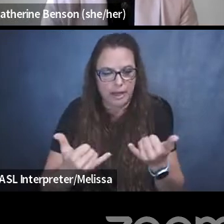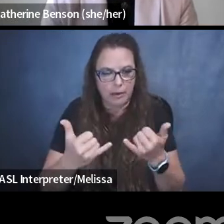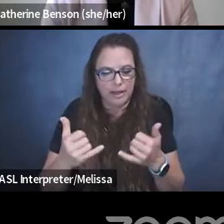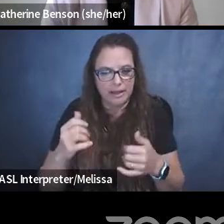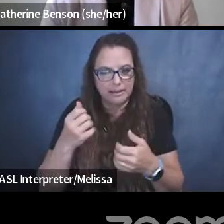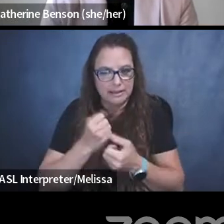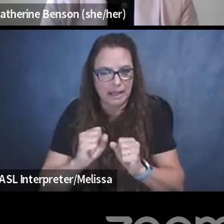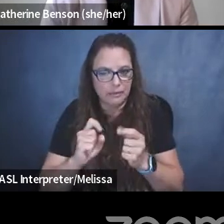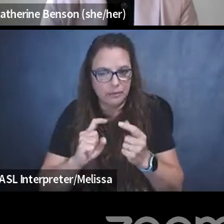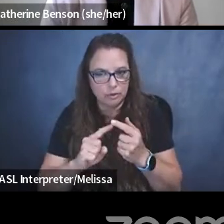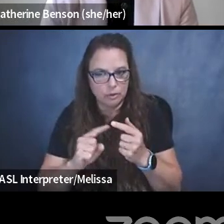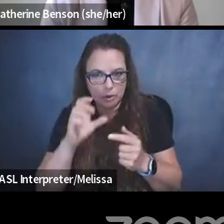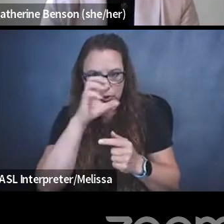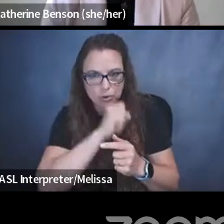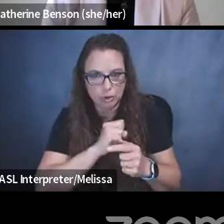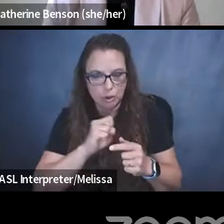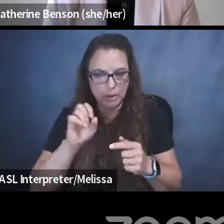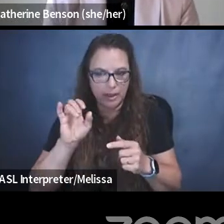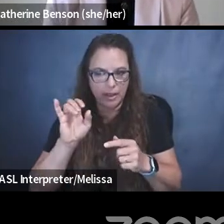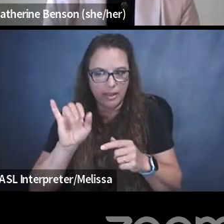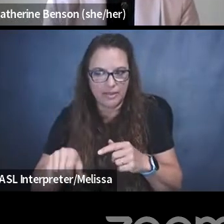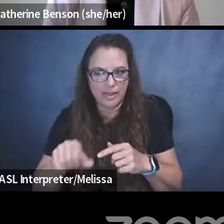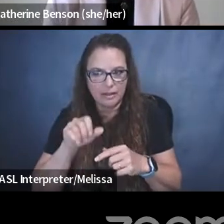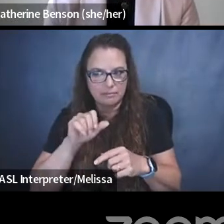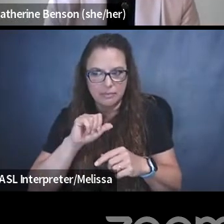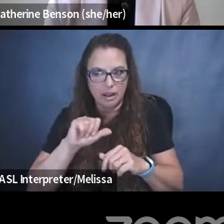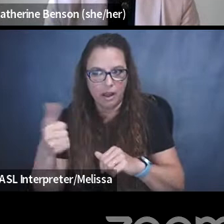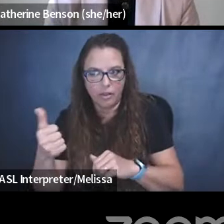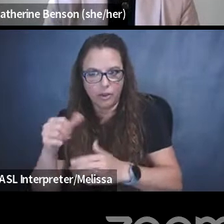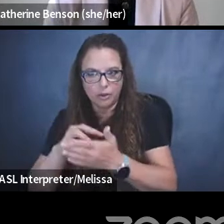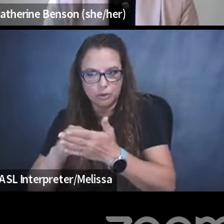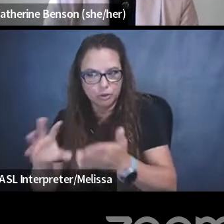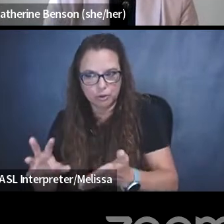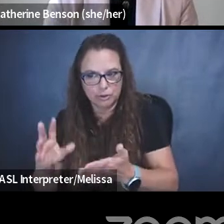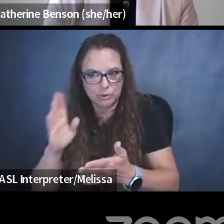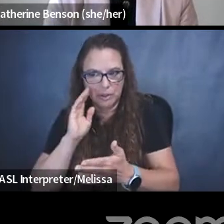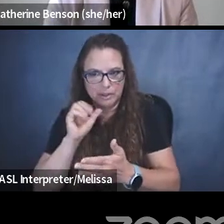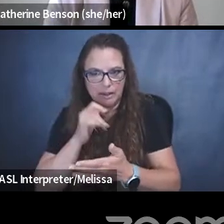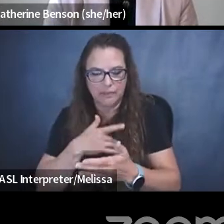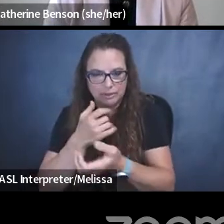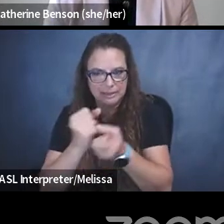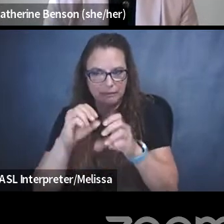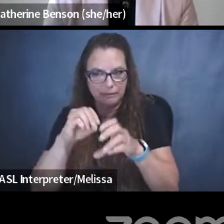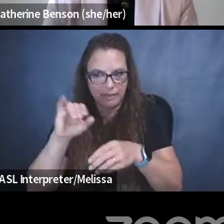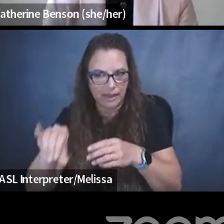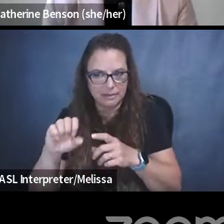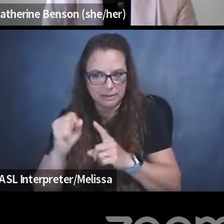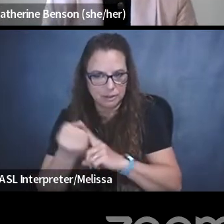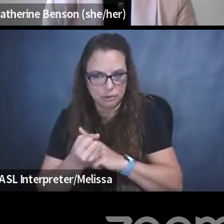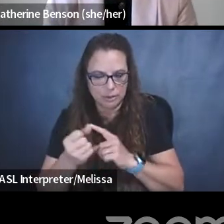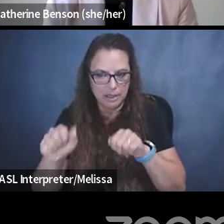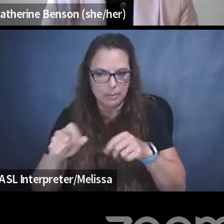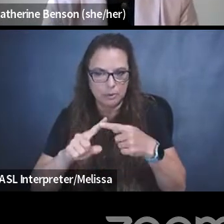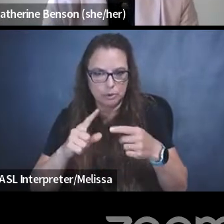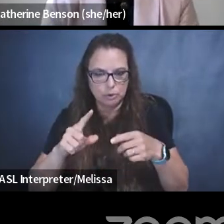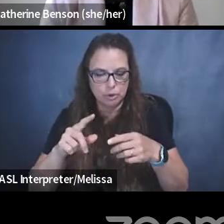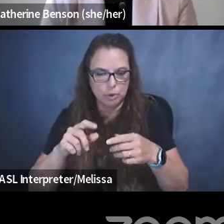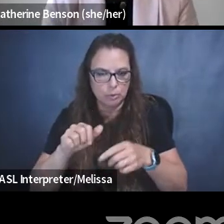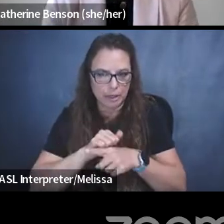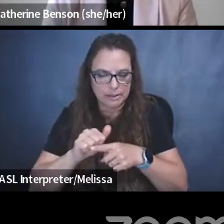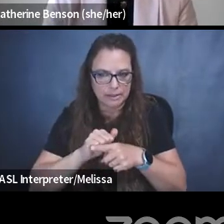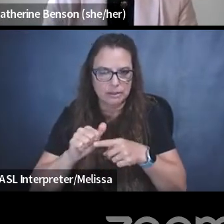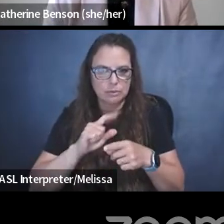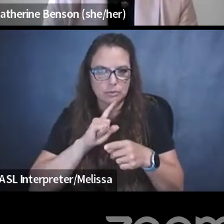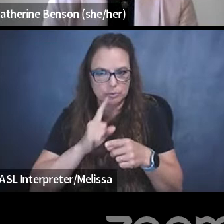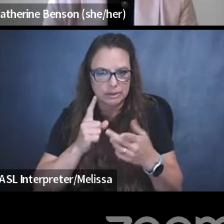no other student would really feel safe in this situation and, and, you know, be able to practice meaningful journalism.